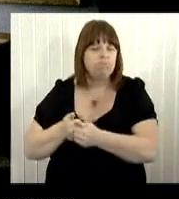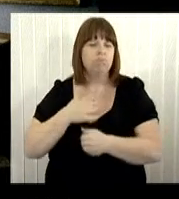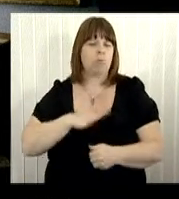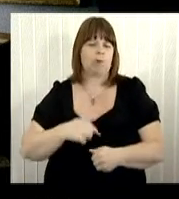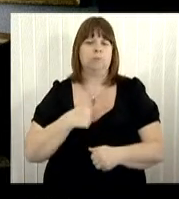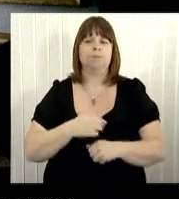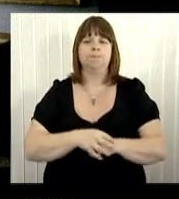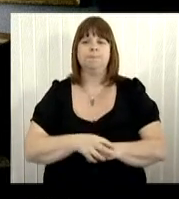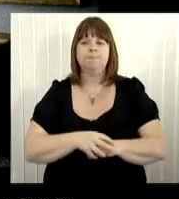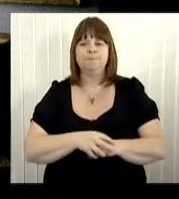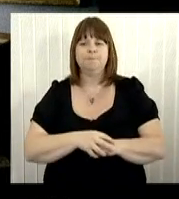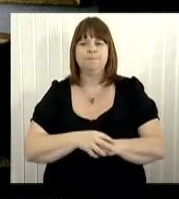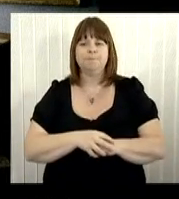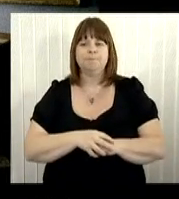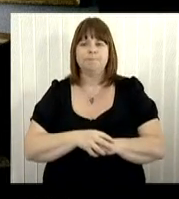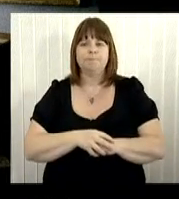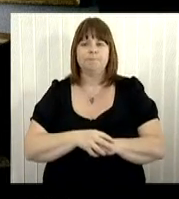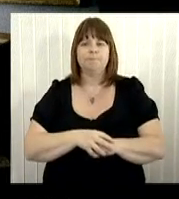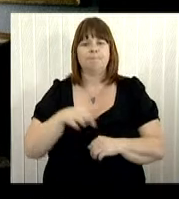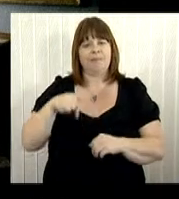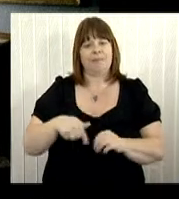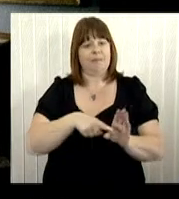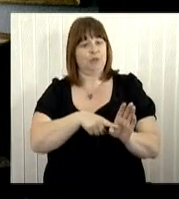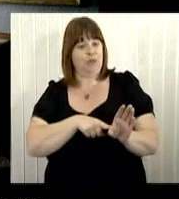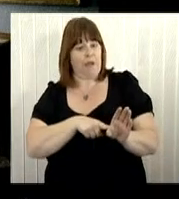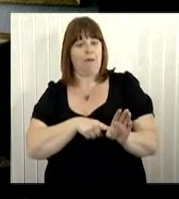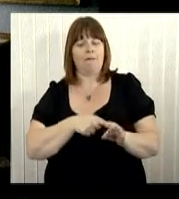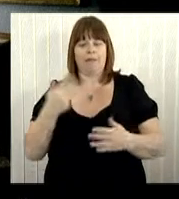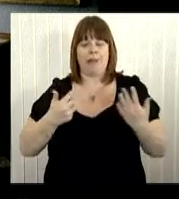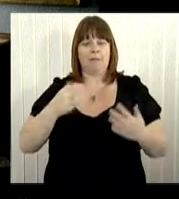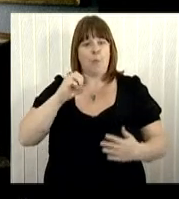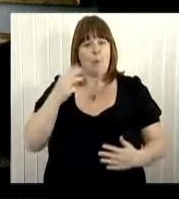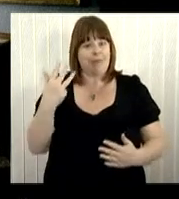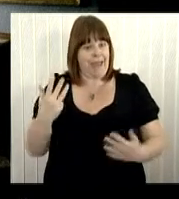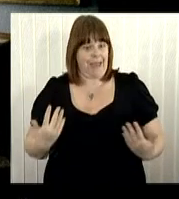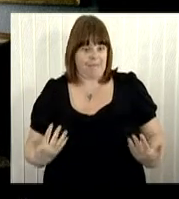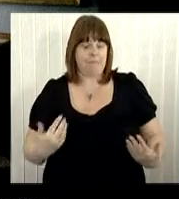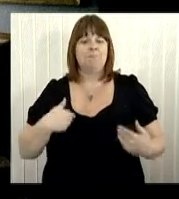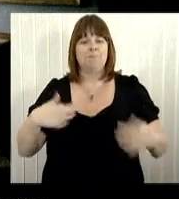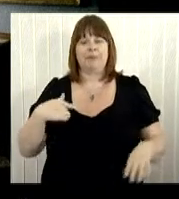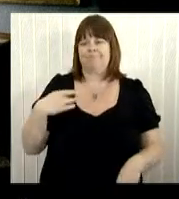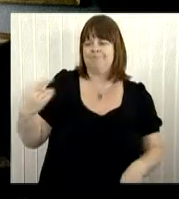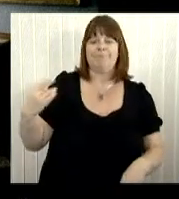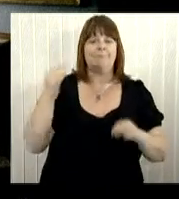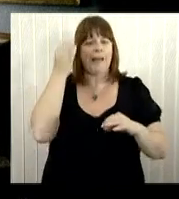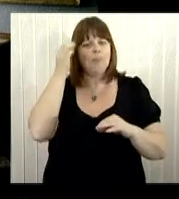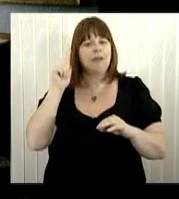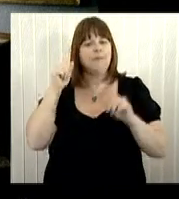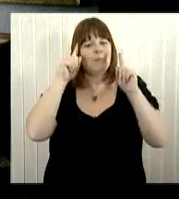fact, just this year, 1909, I have been elected to the Council of Liverpool University.